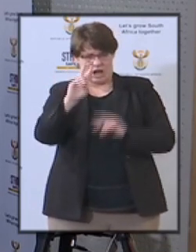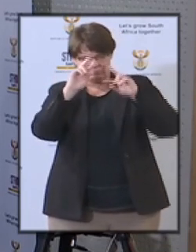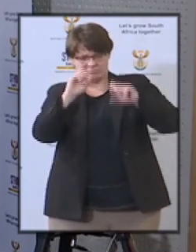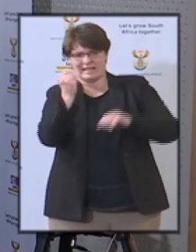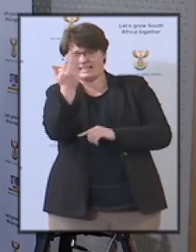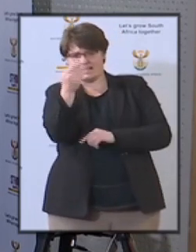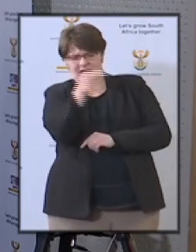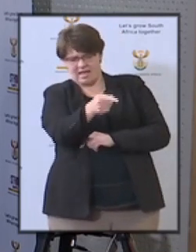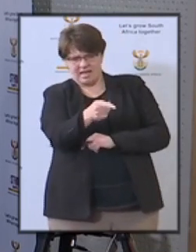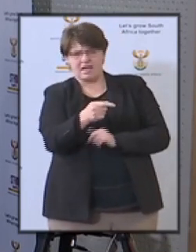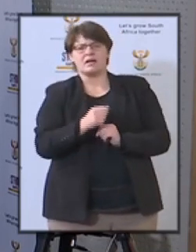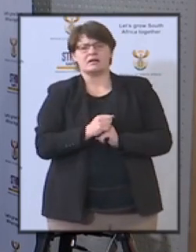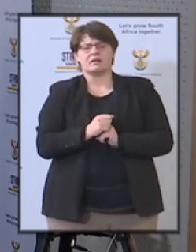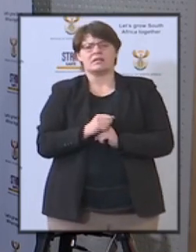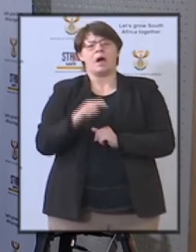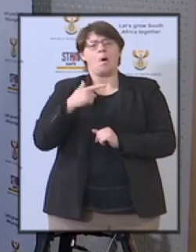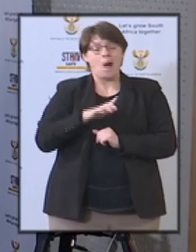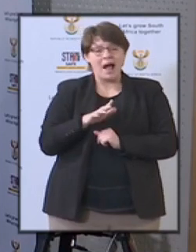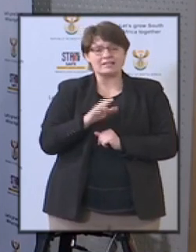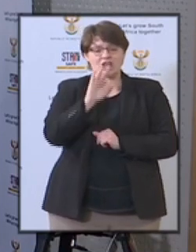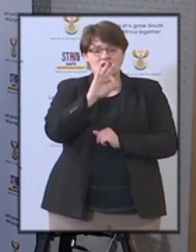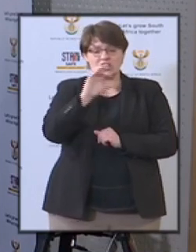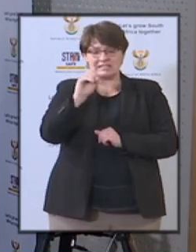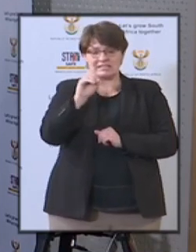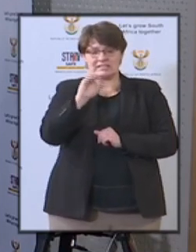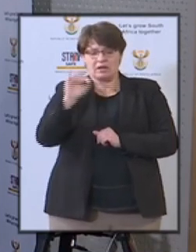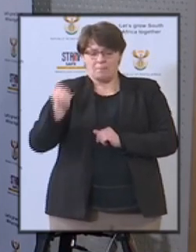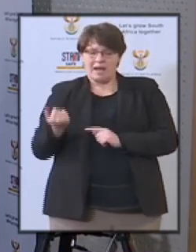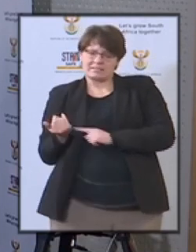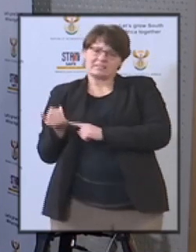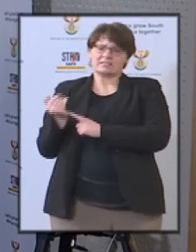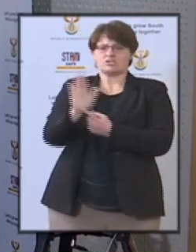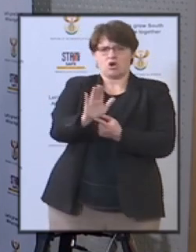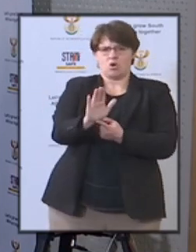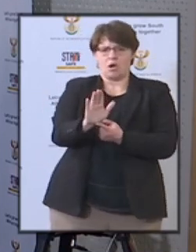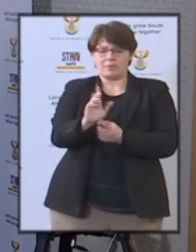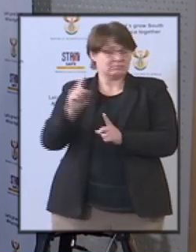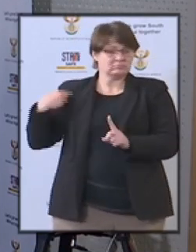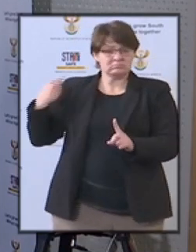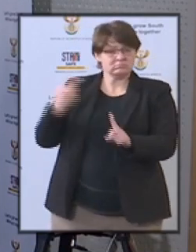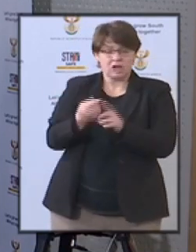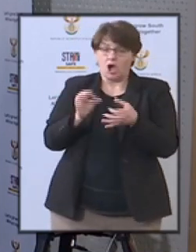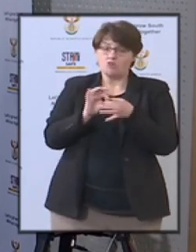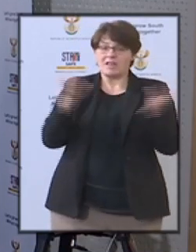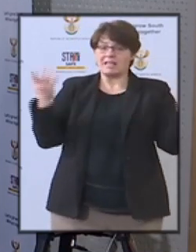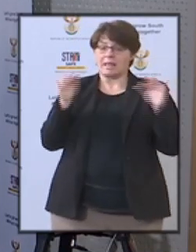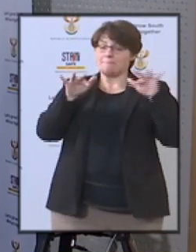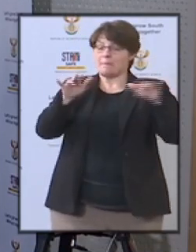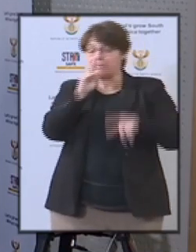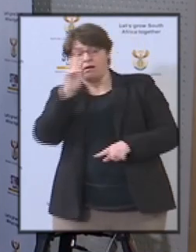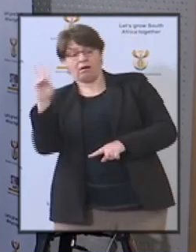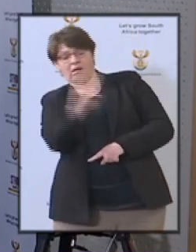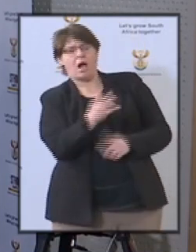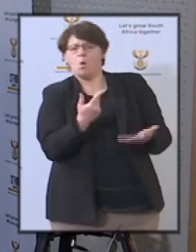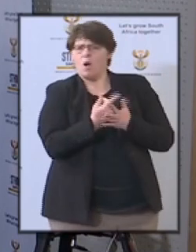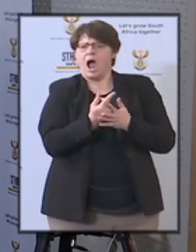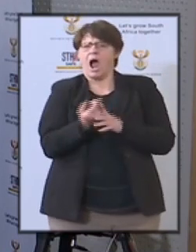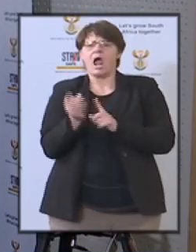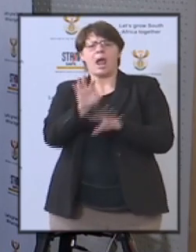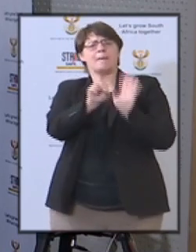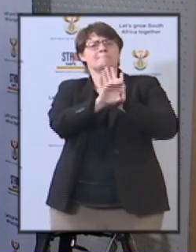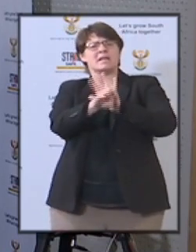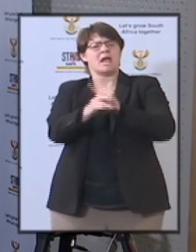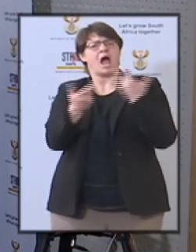was meant to relieve that to the public the premier hasn't done it even though he's had a press conference did the cabinet